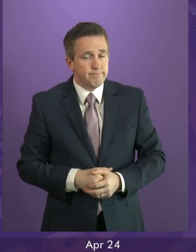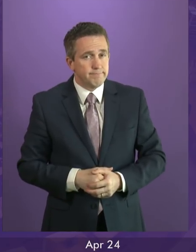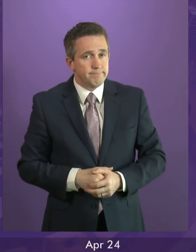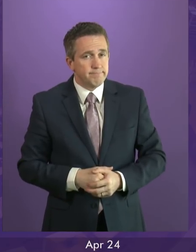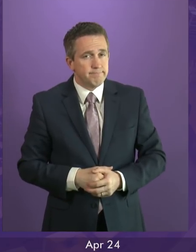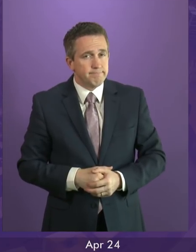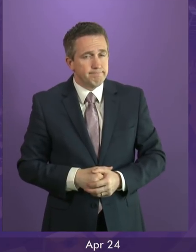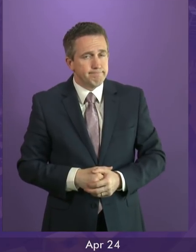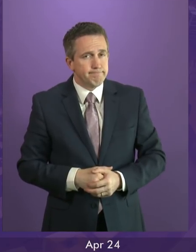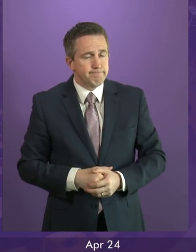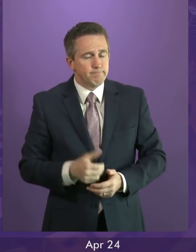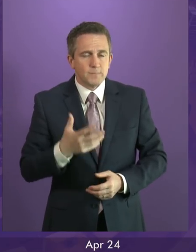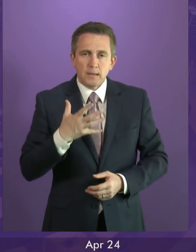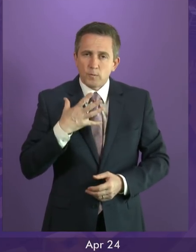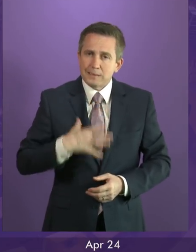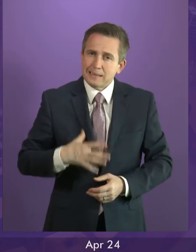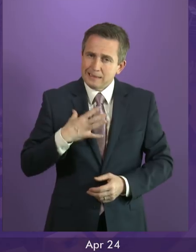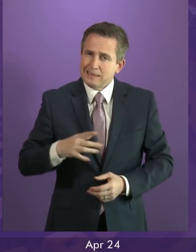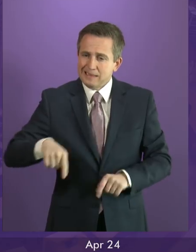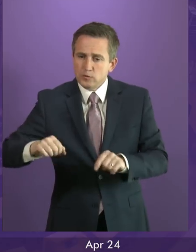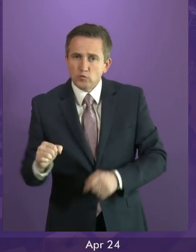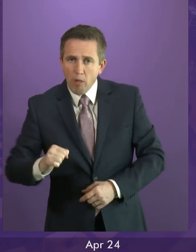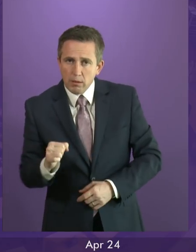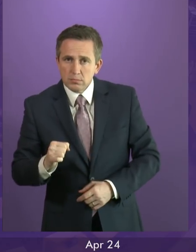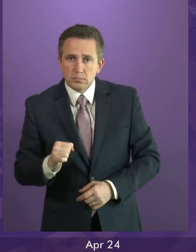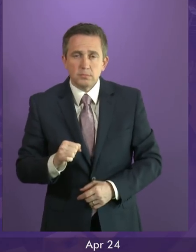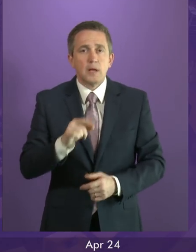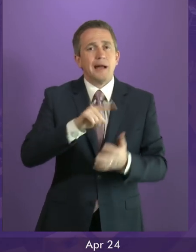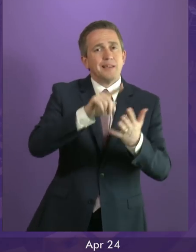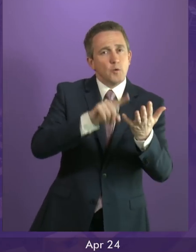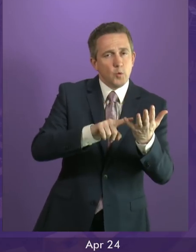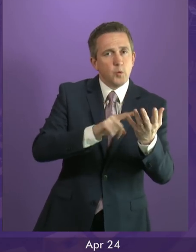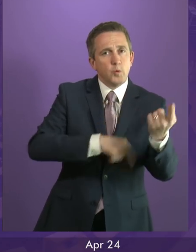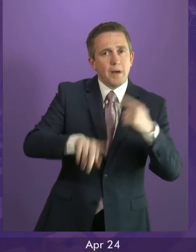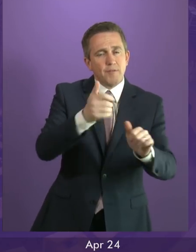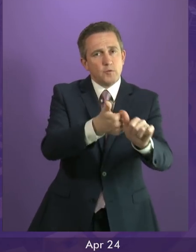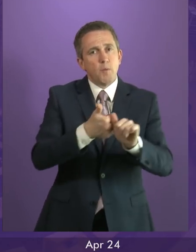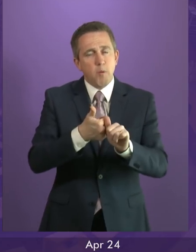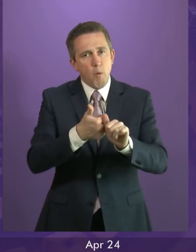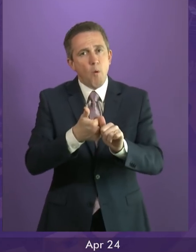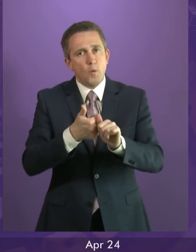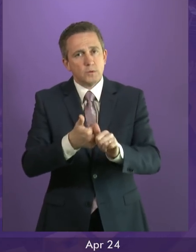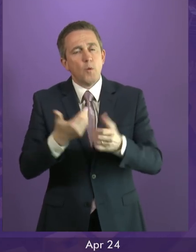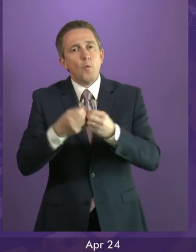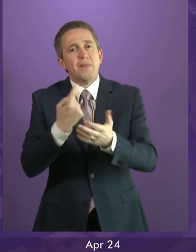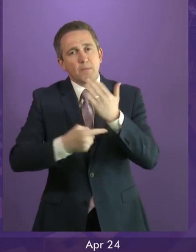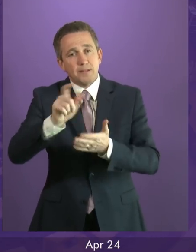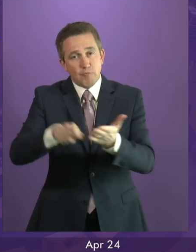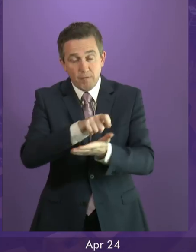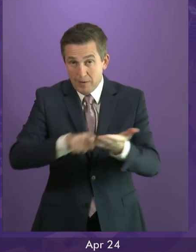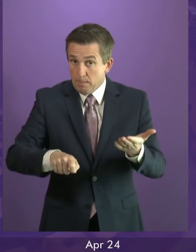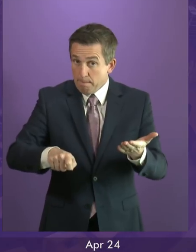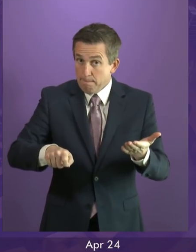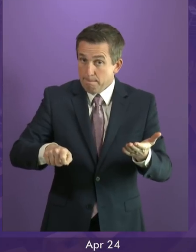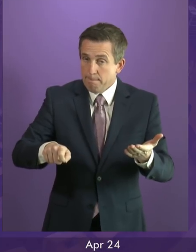unquestioned legitimacy not just here at home but crucially within the EU and the wider international community too. And it